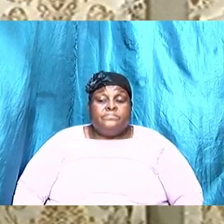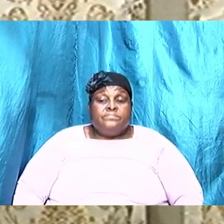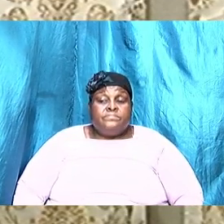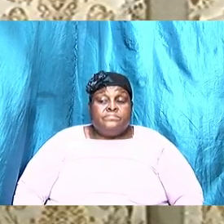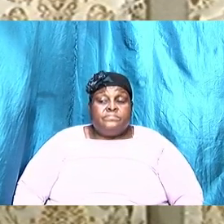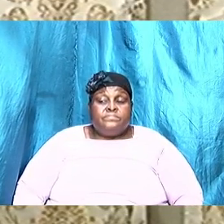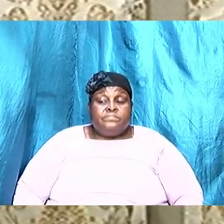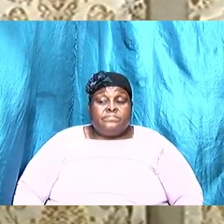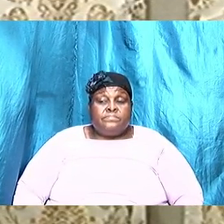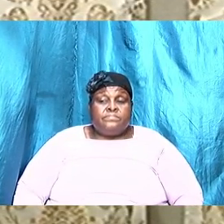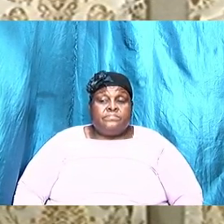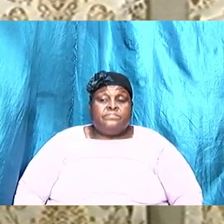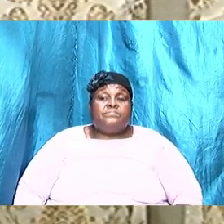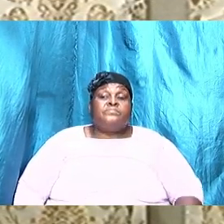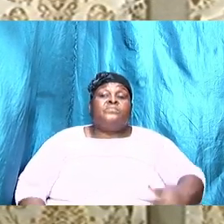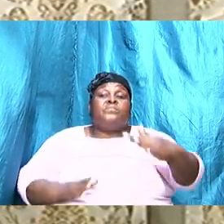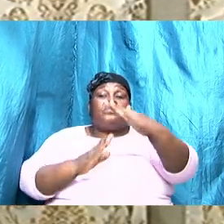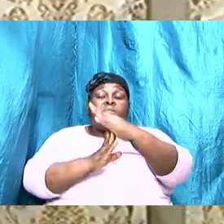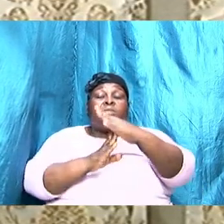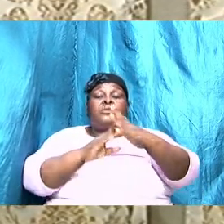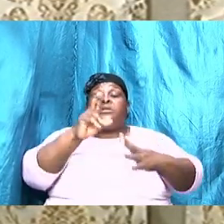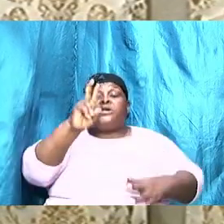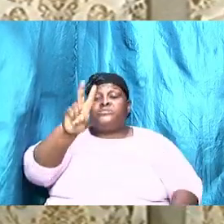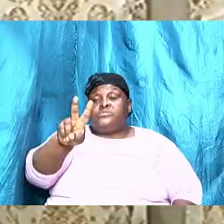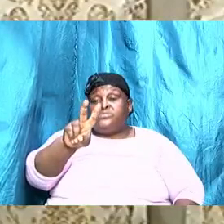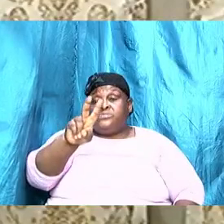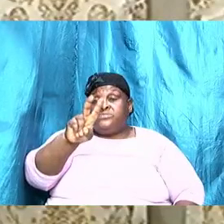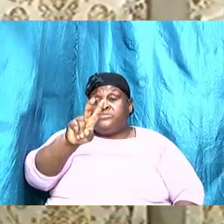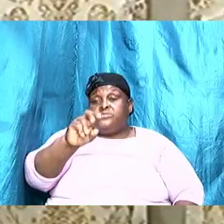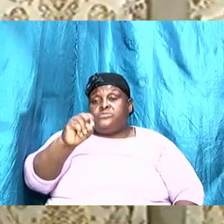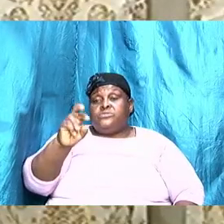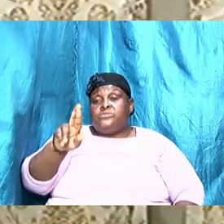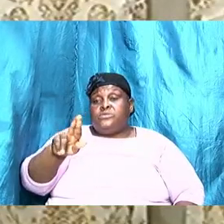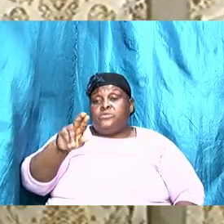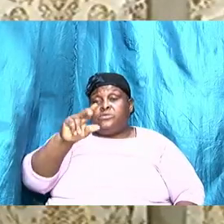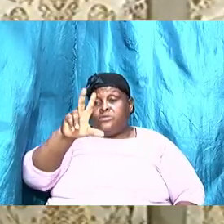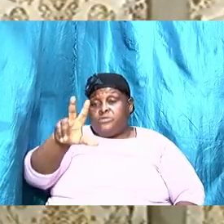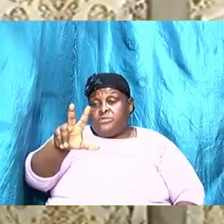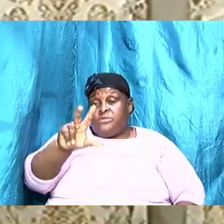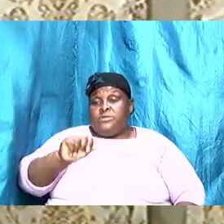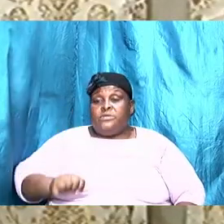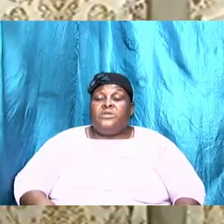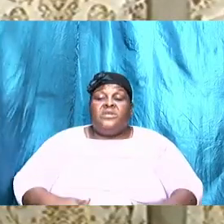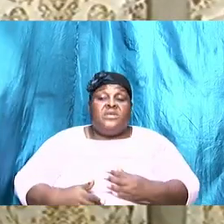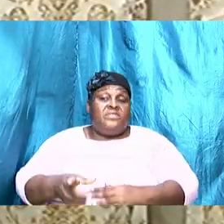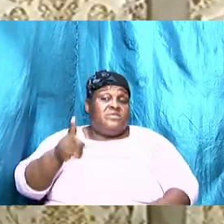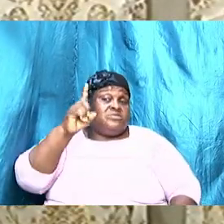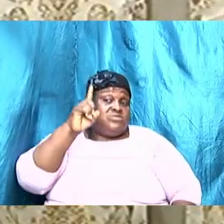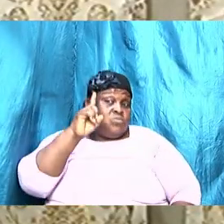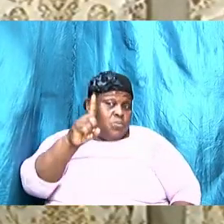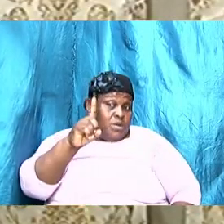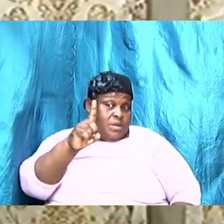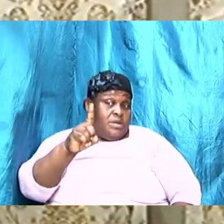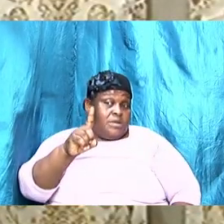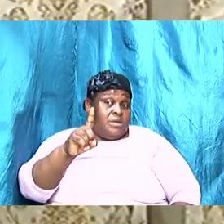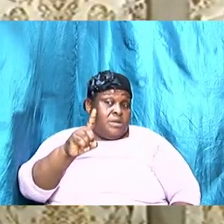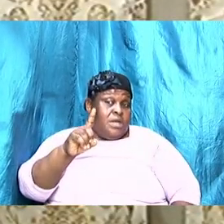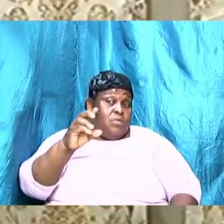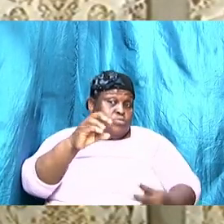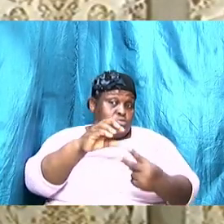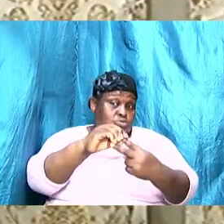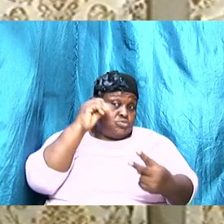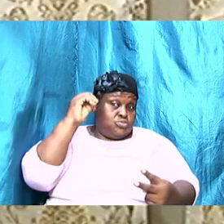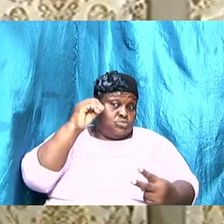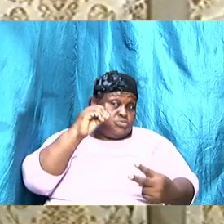and the top two or three there is one that I will pull out of the top three